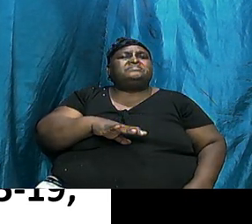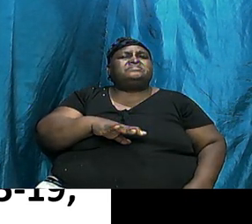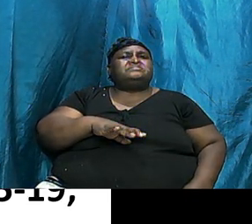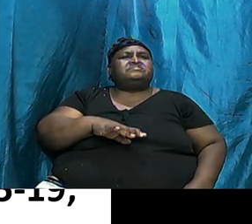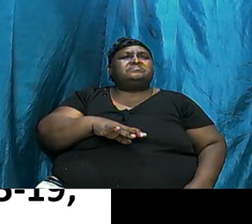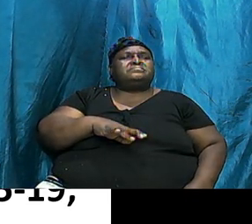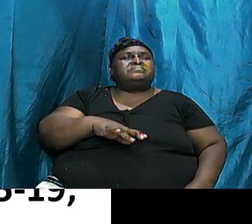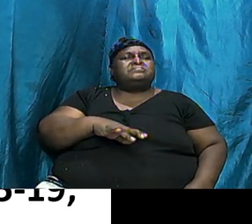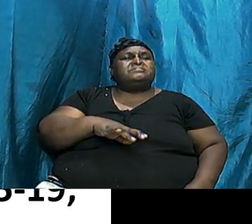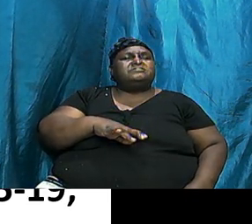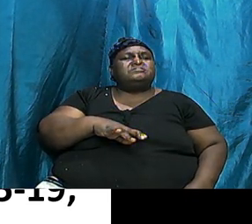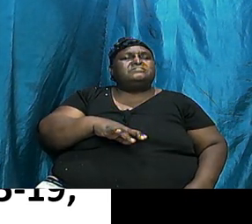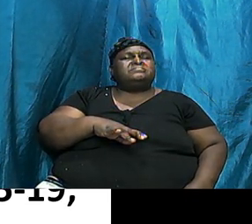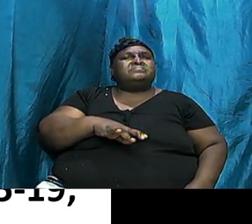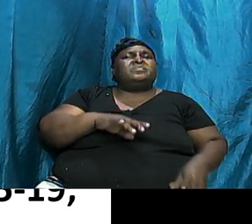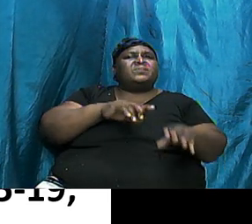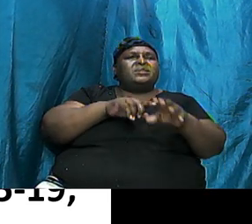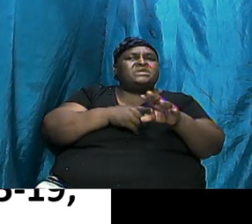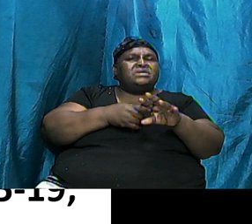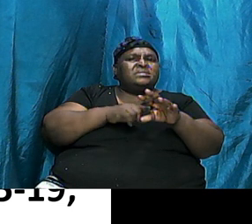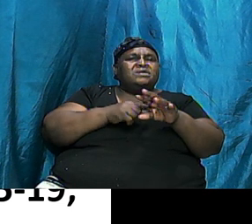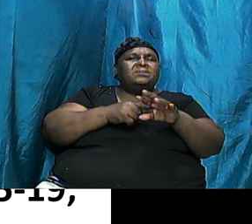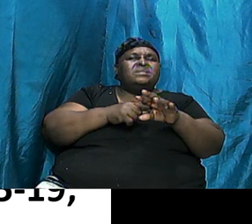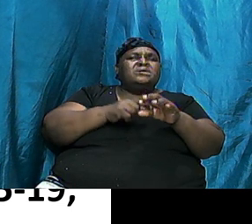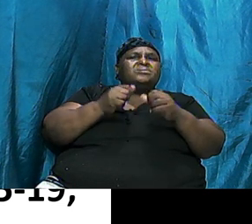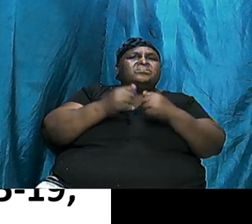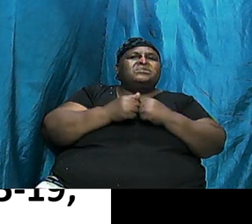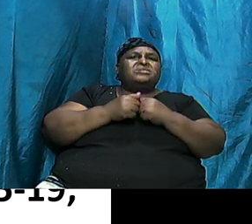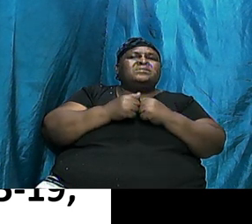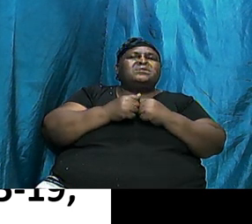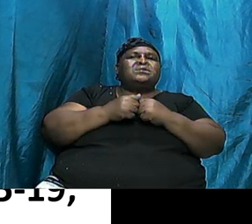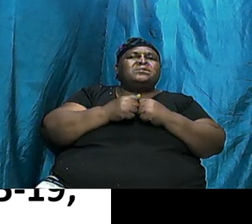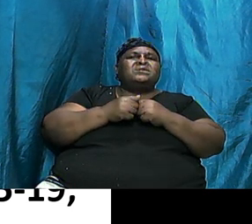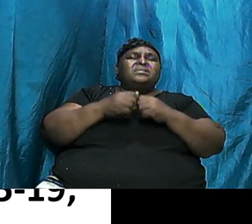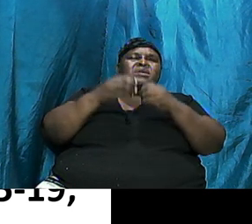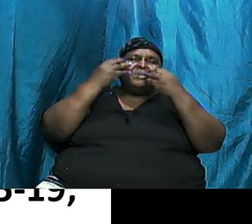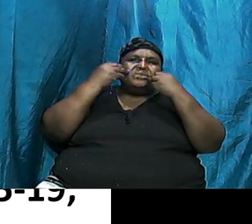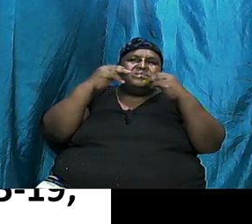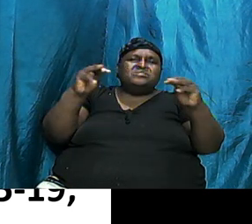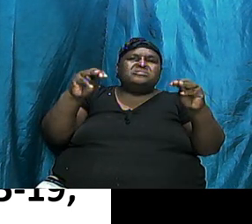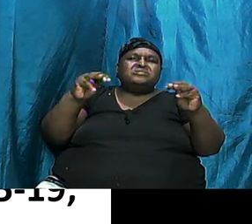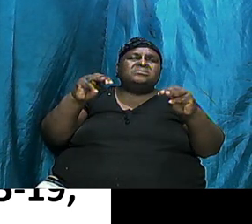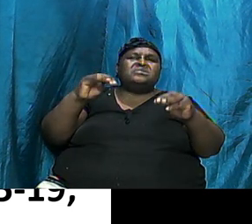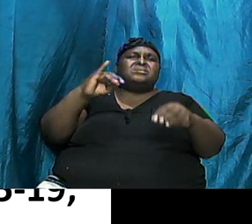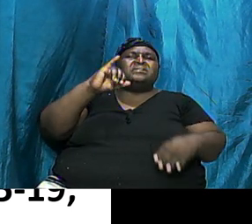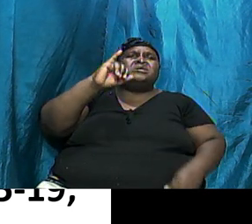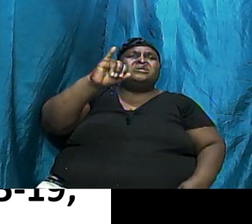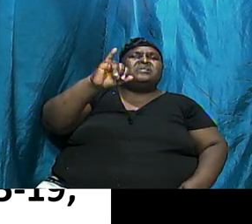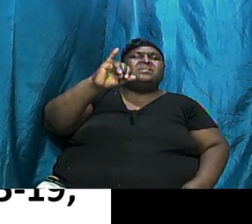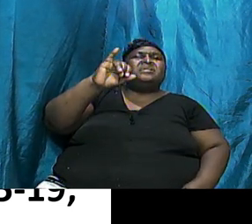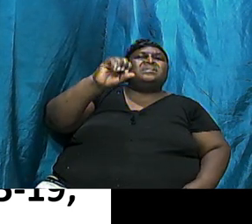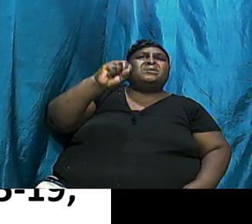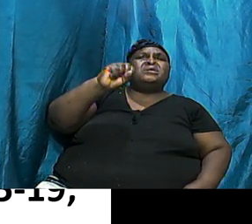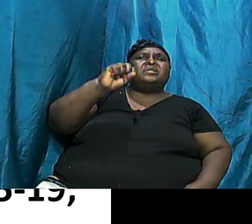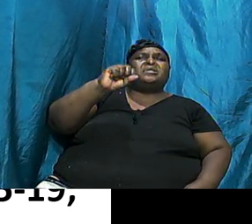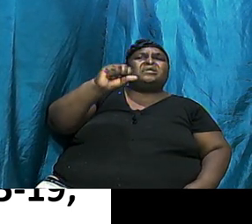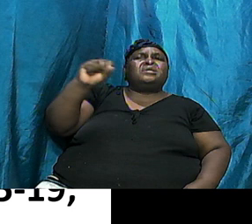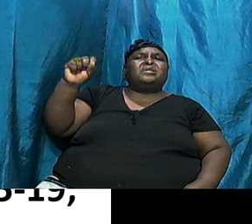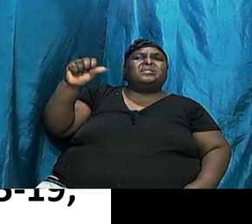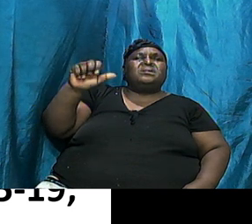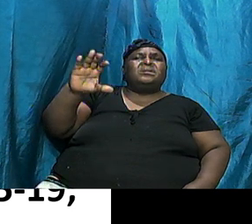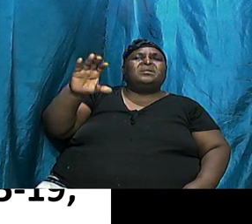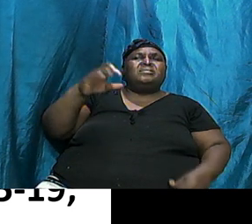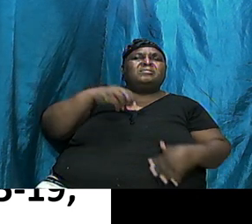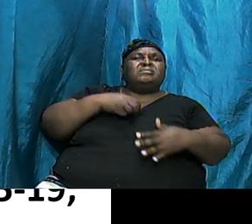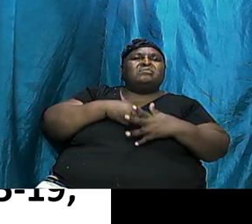Circumcision Started Out With Then The Annunciation Of Isaac's Birth And The Intercession